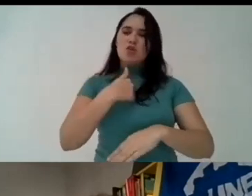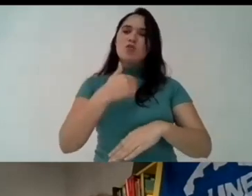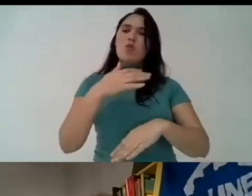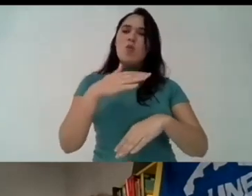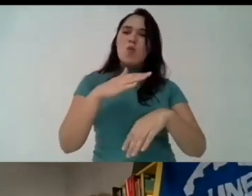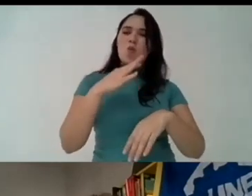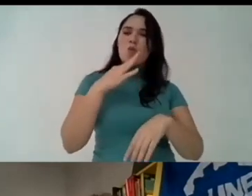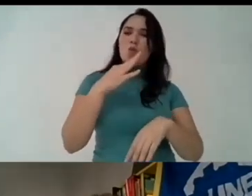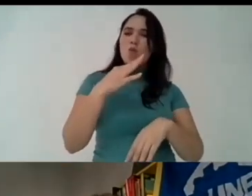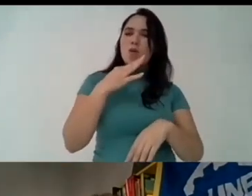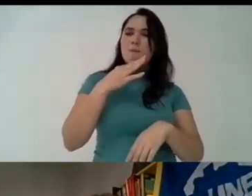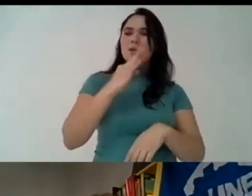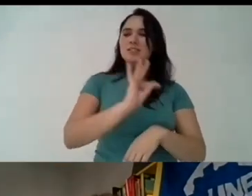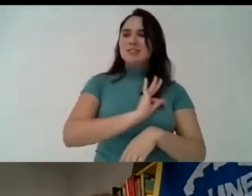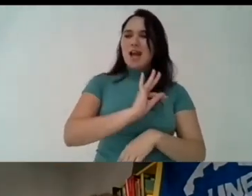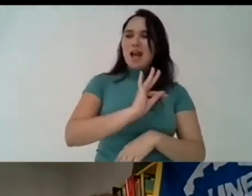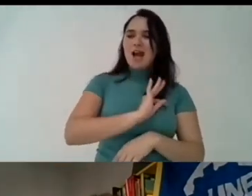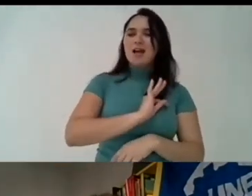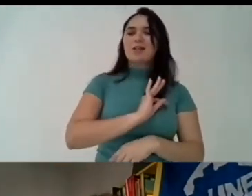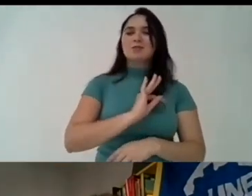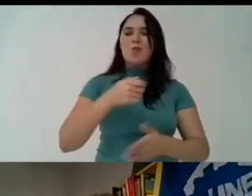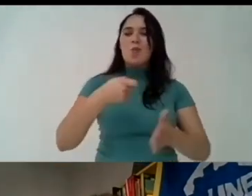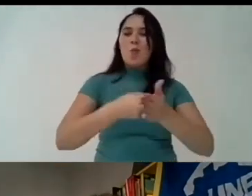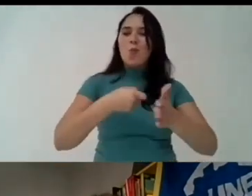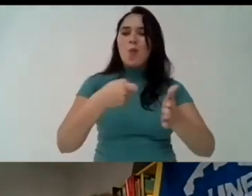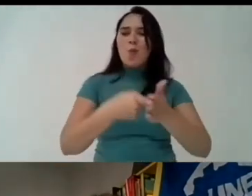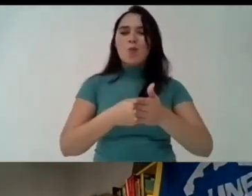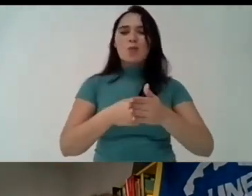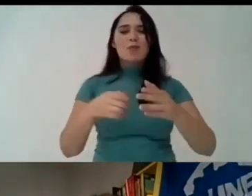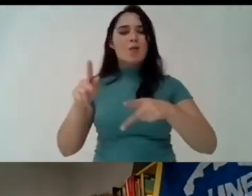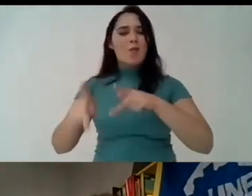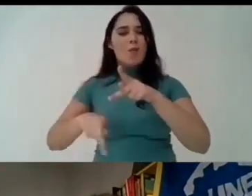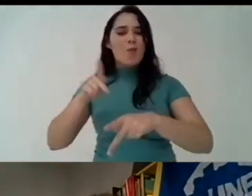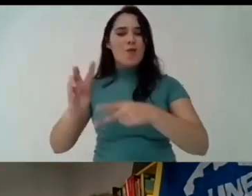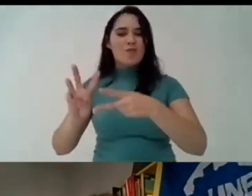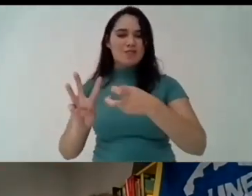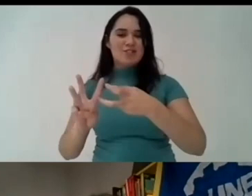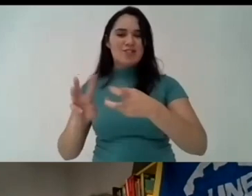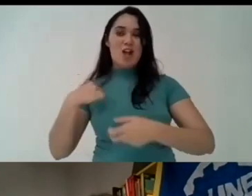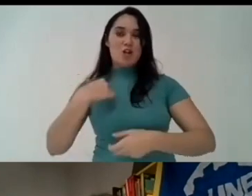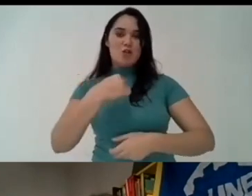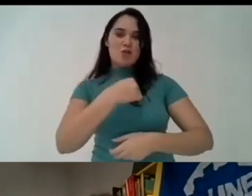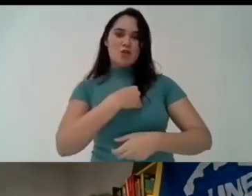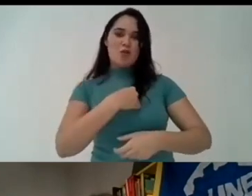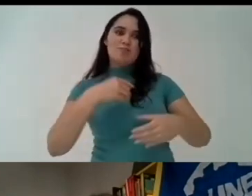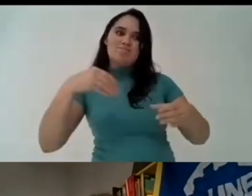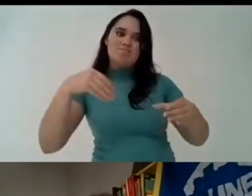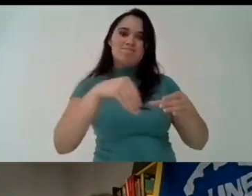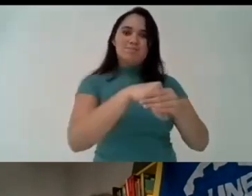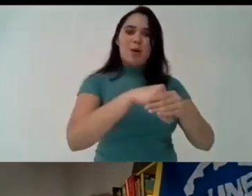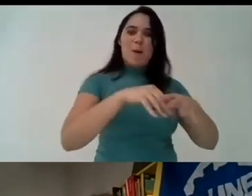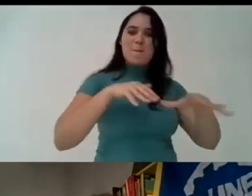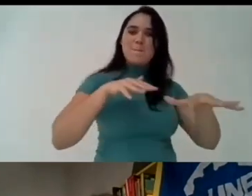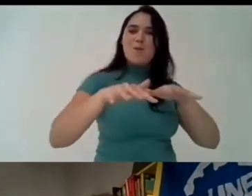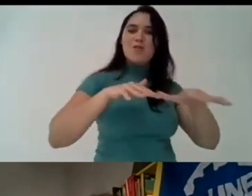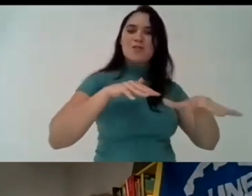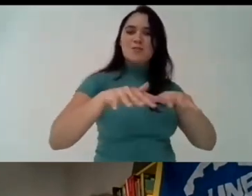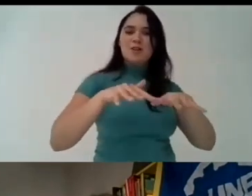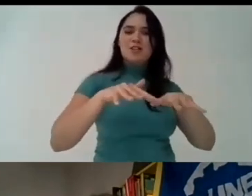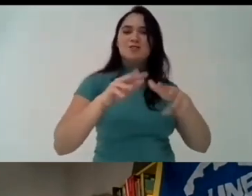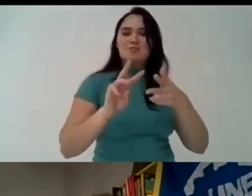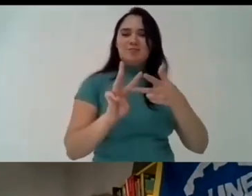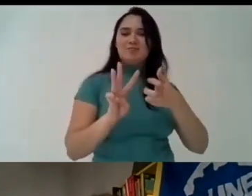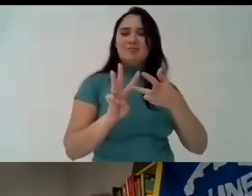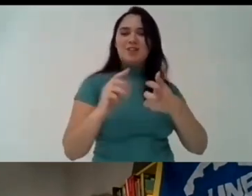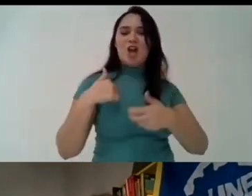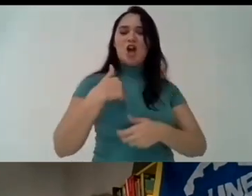people but also as uh university students we